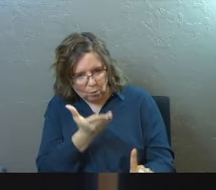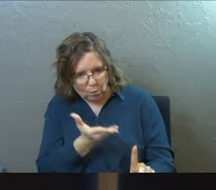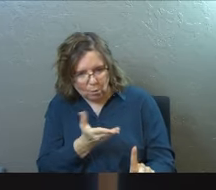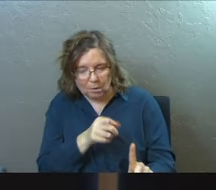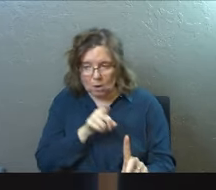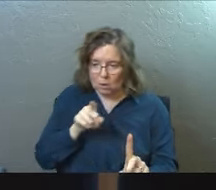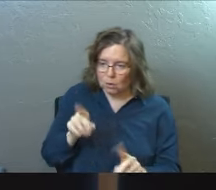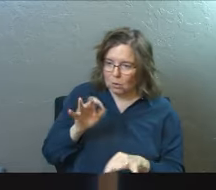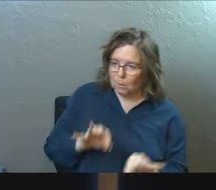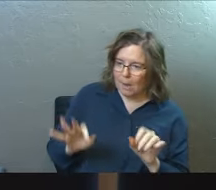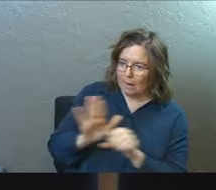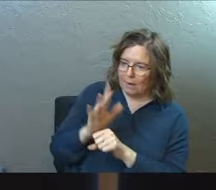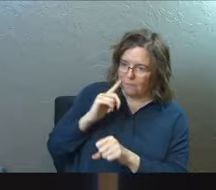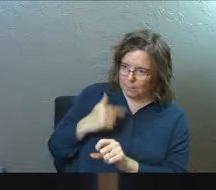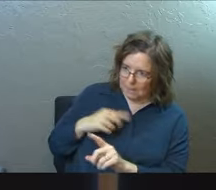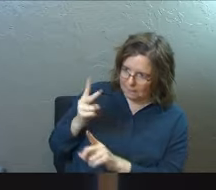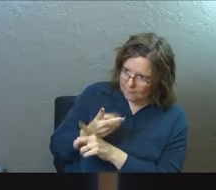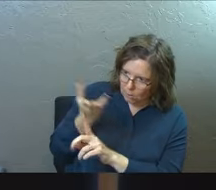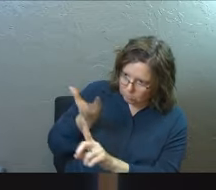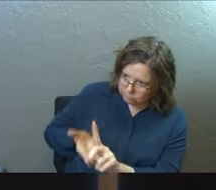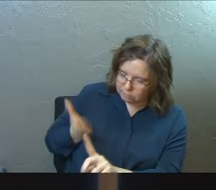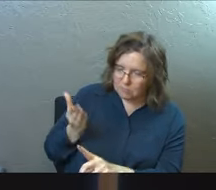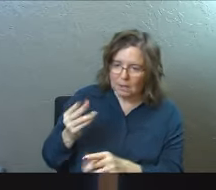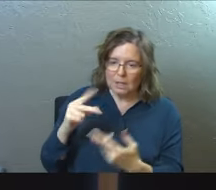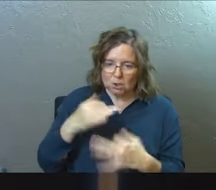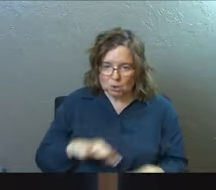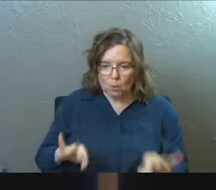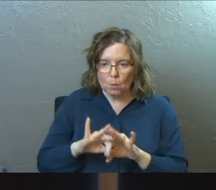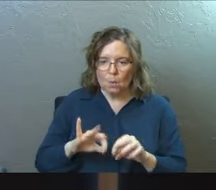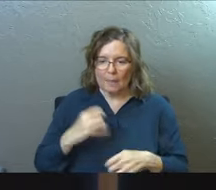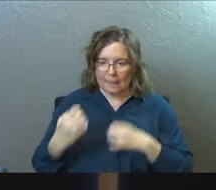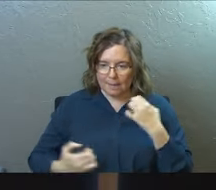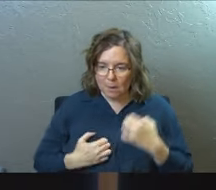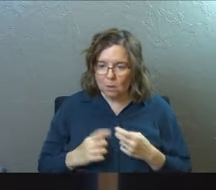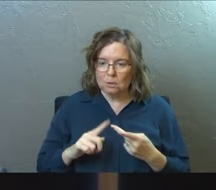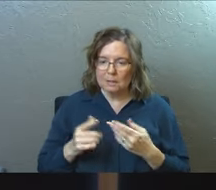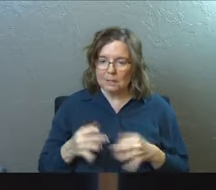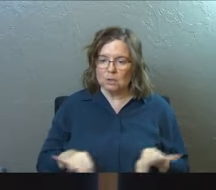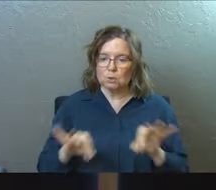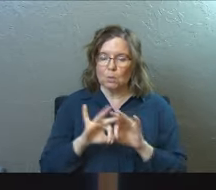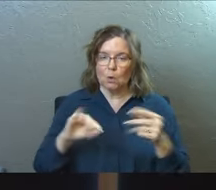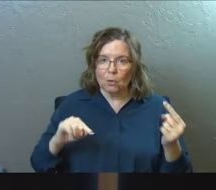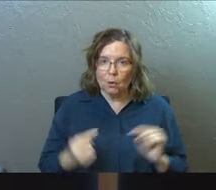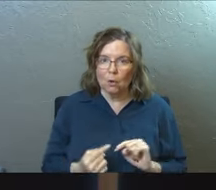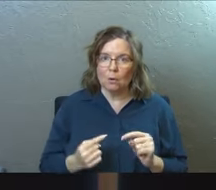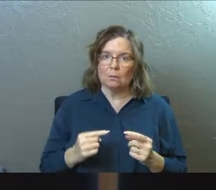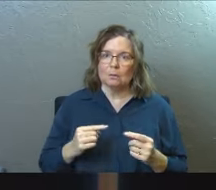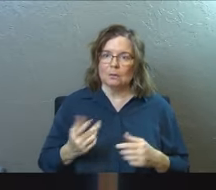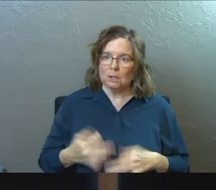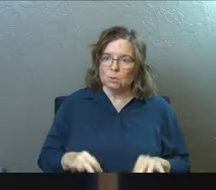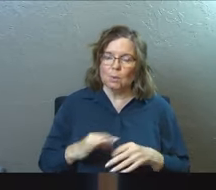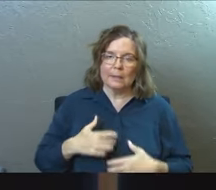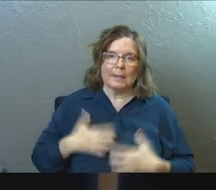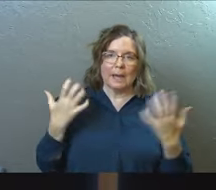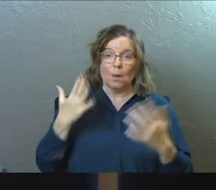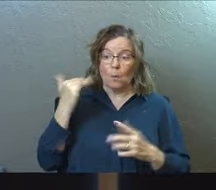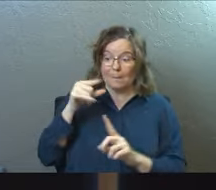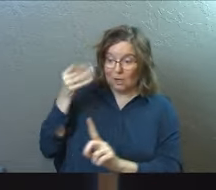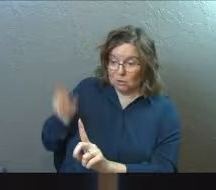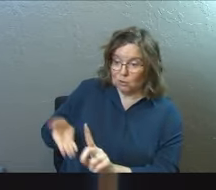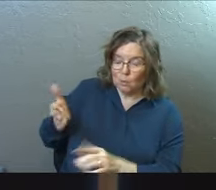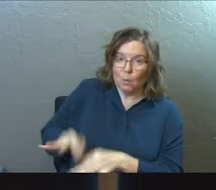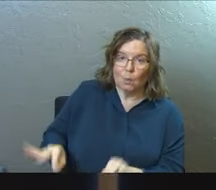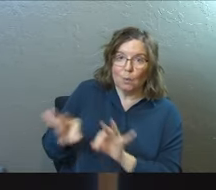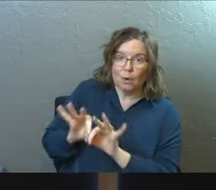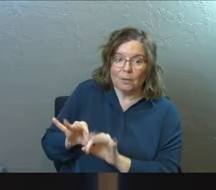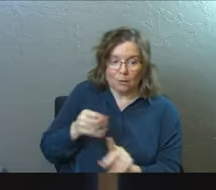It's worth the emotion. It's worth the hurt. It's worth the anger. It's worth all of it because you're worth it. And they